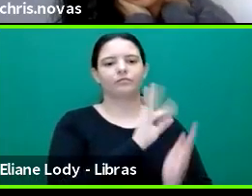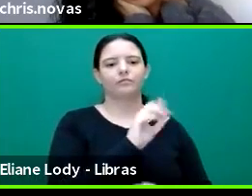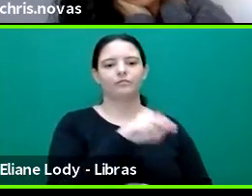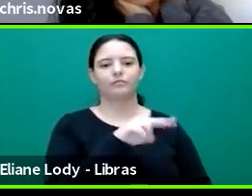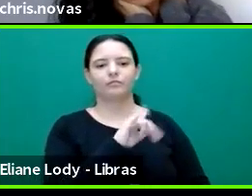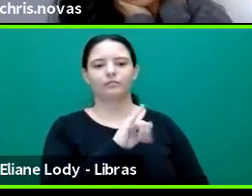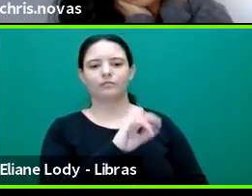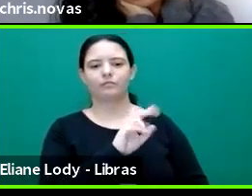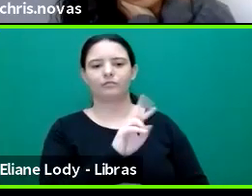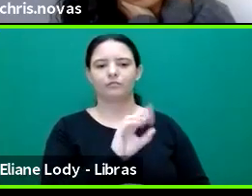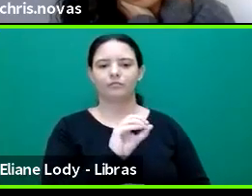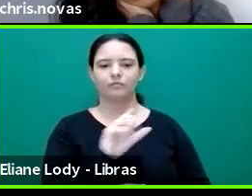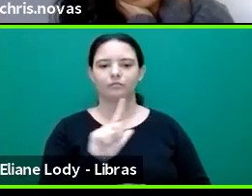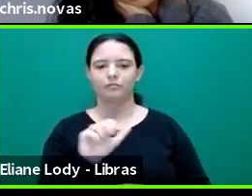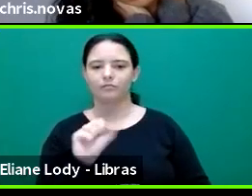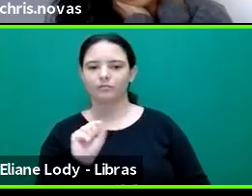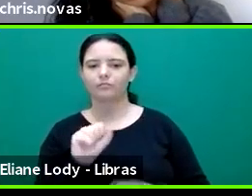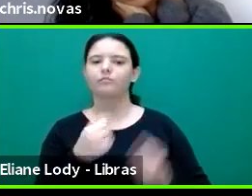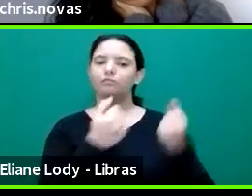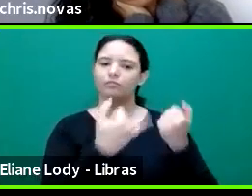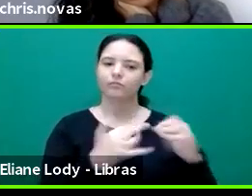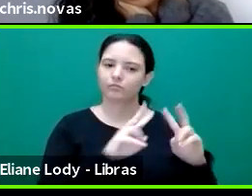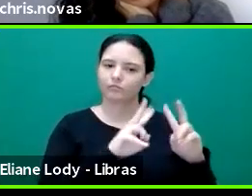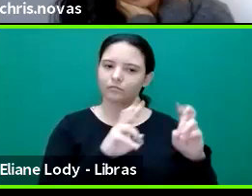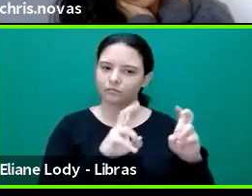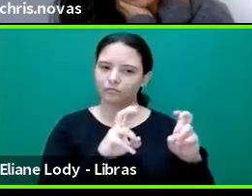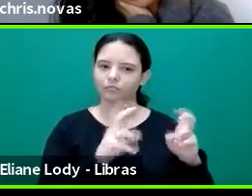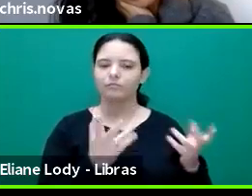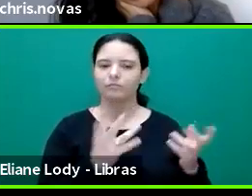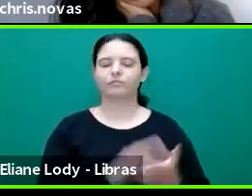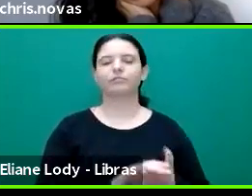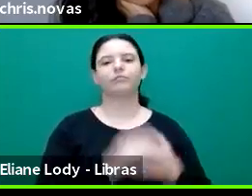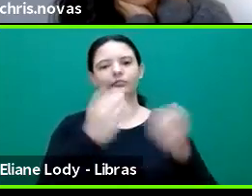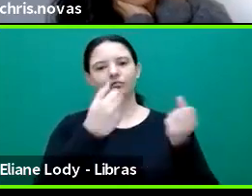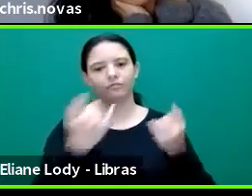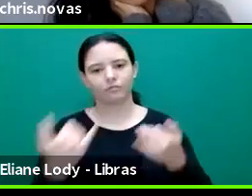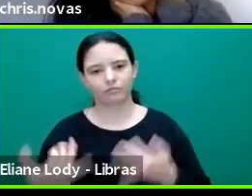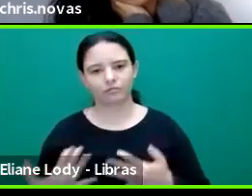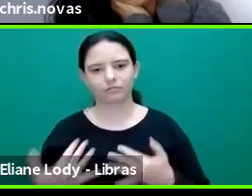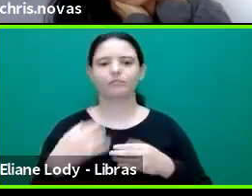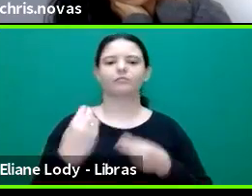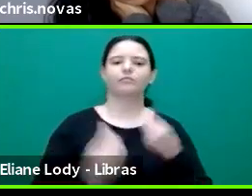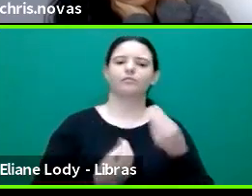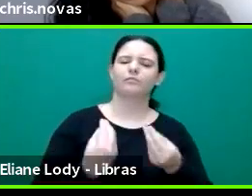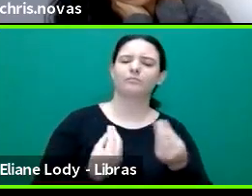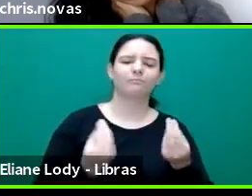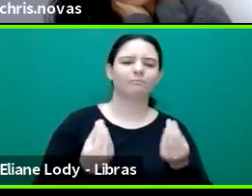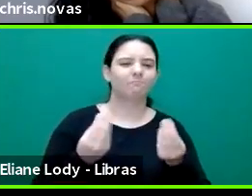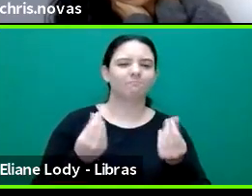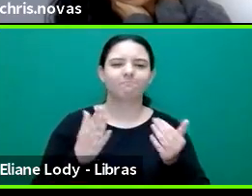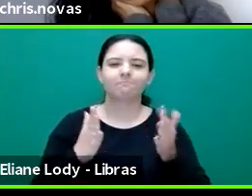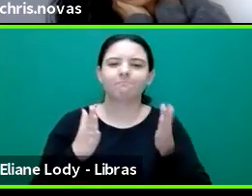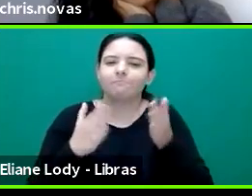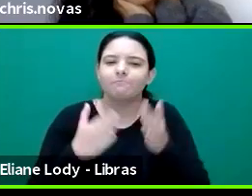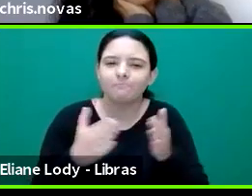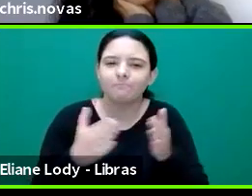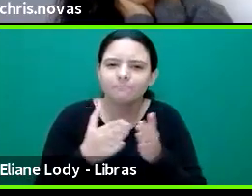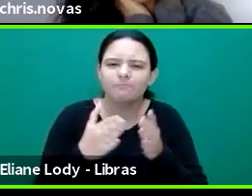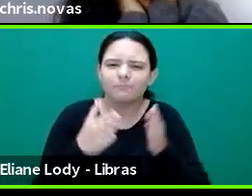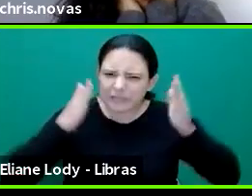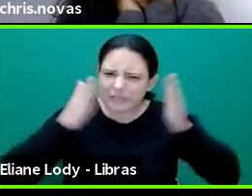gave of, you know, the ways in which this over focus on central tendency leads to really problematic